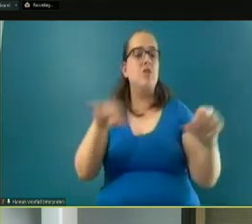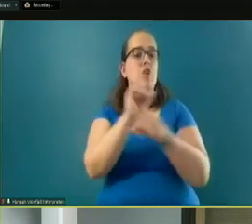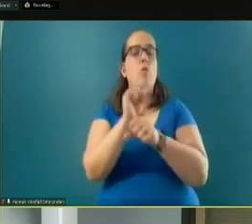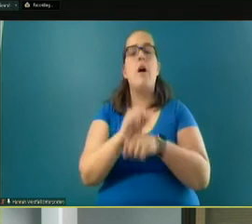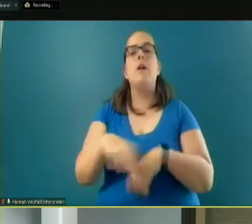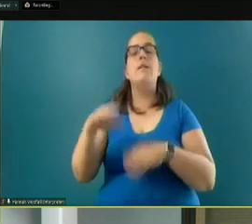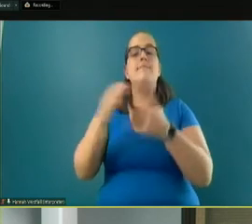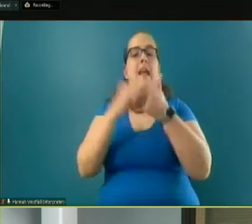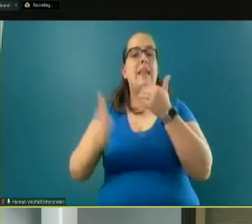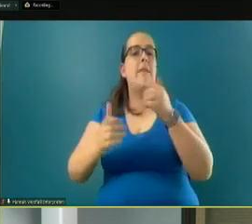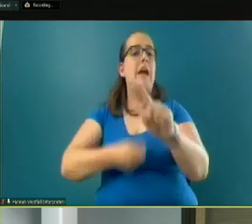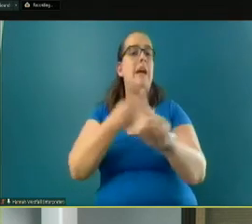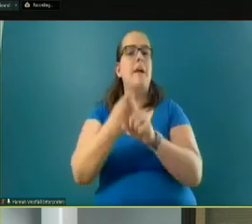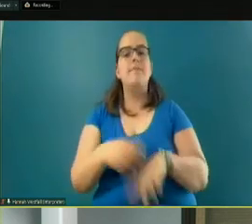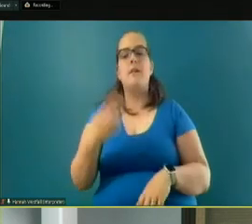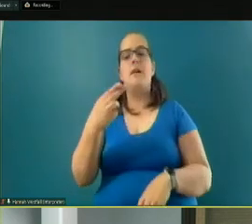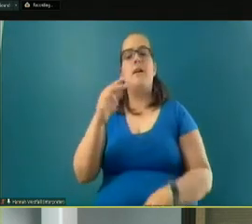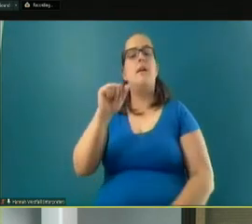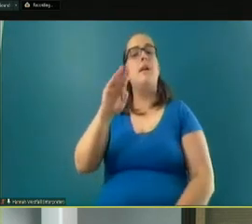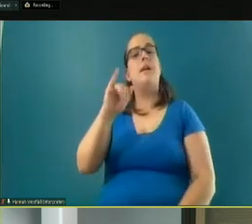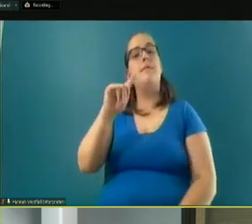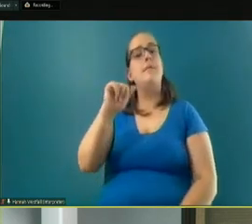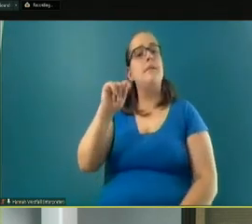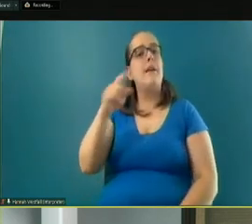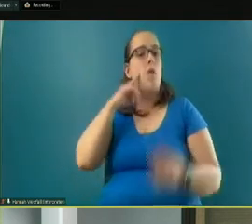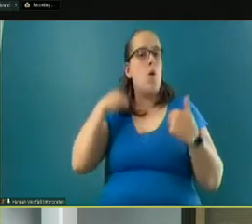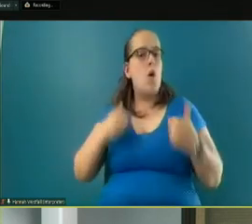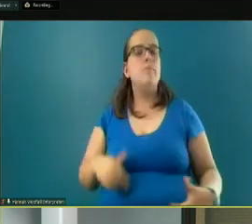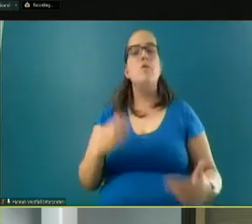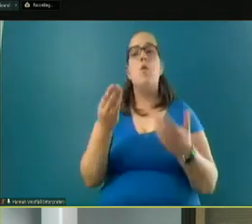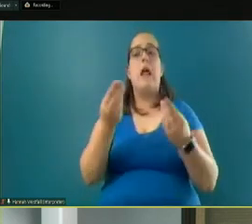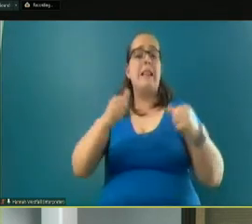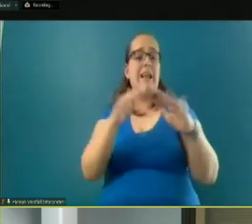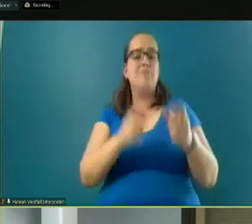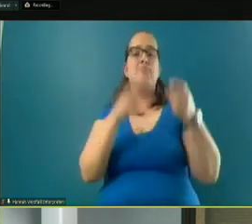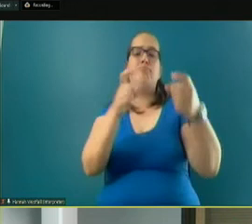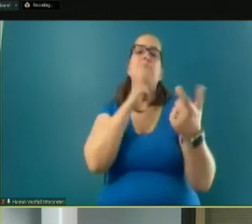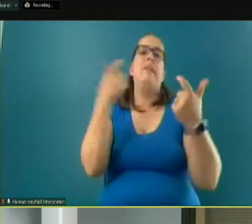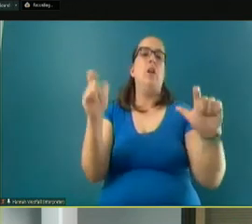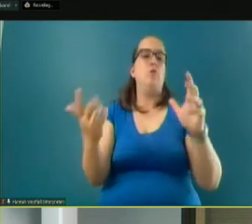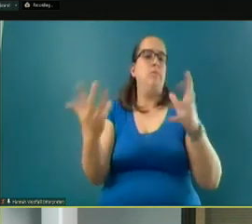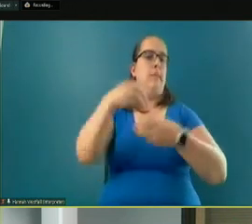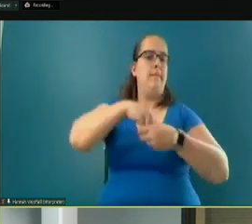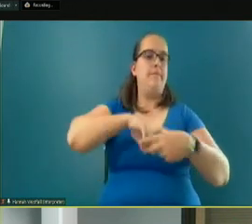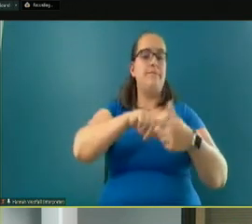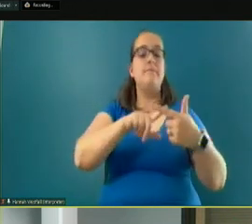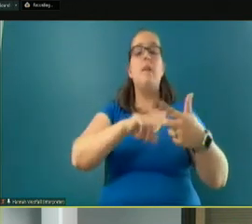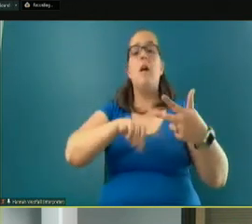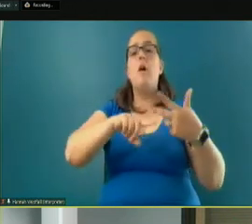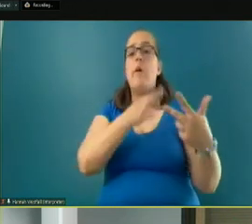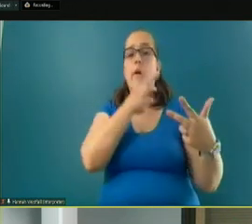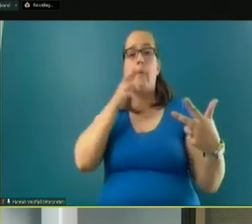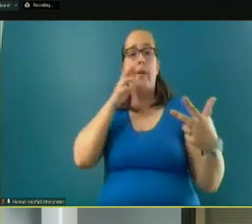Humanity, and others. So land donations have been a significant one. We created a rural housing strategy